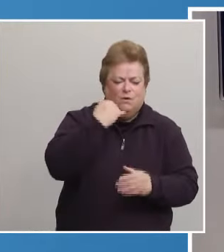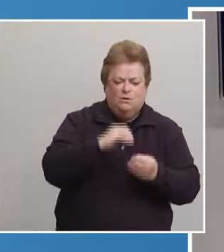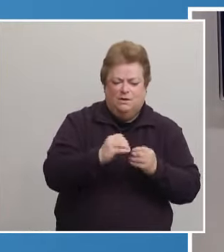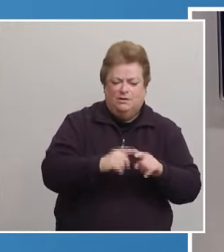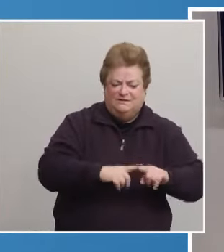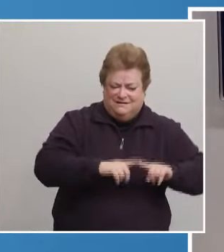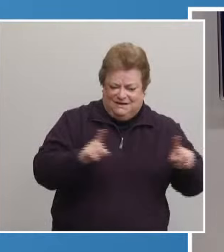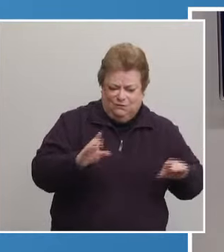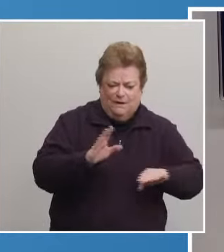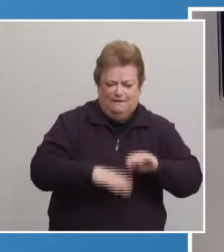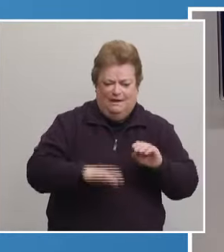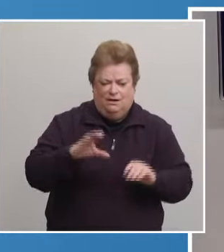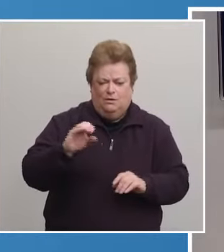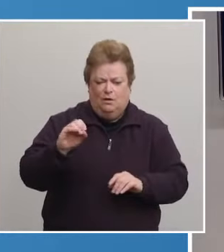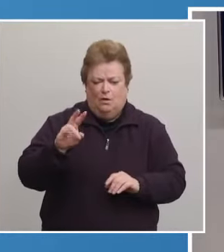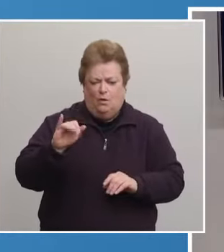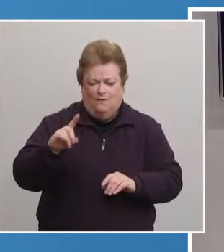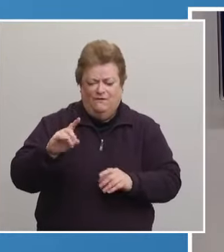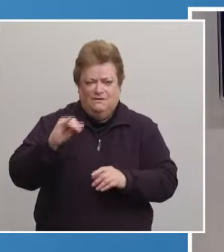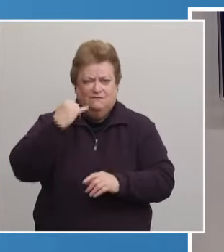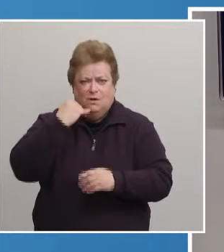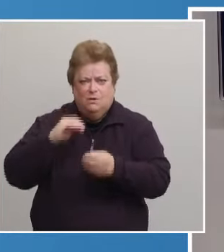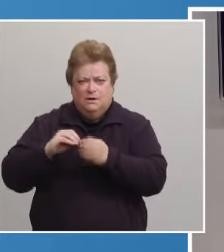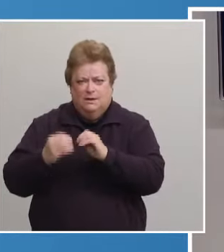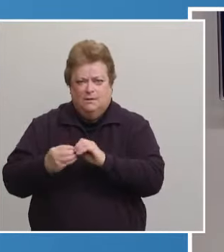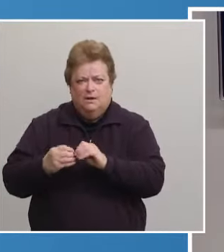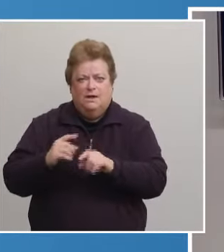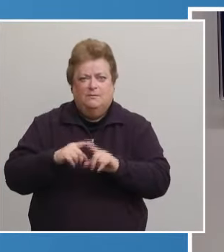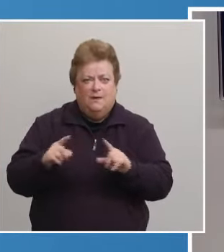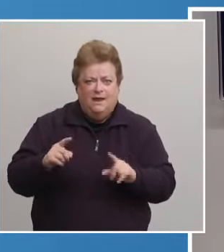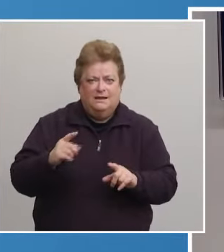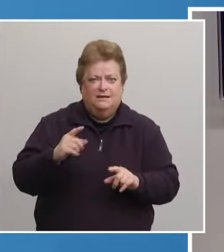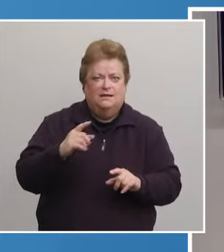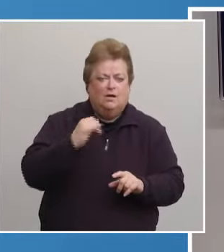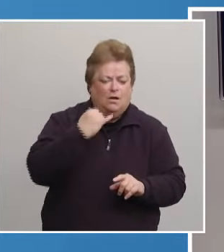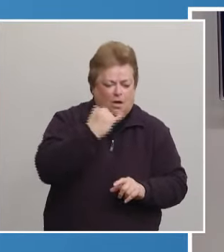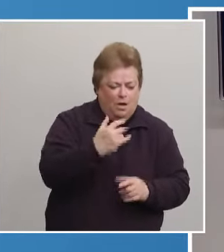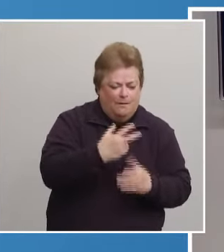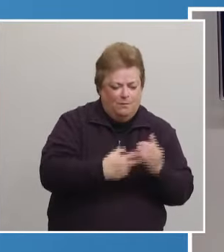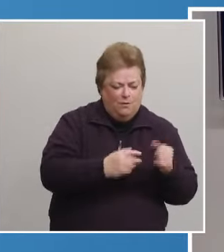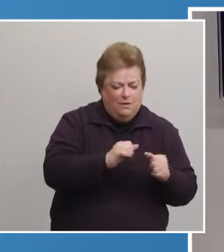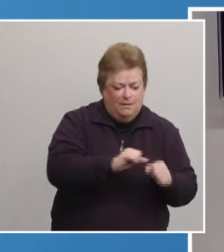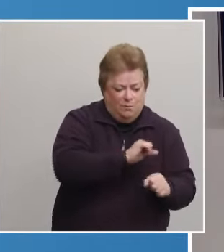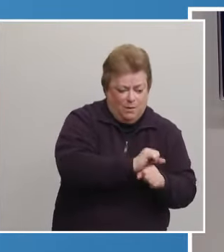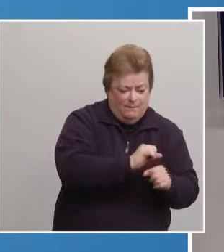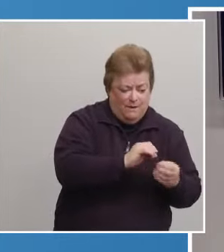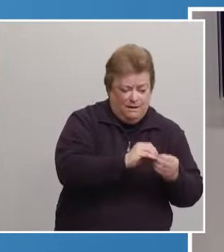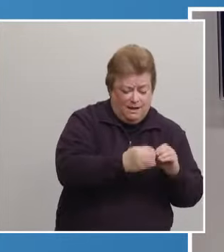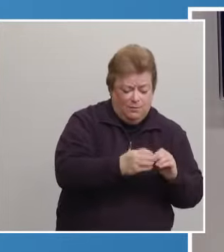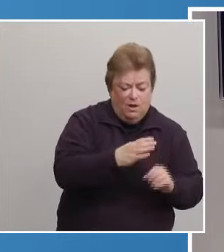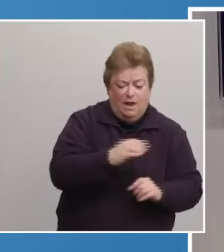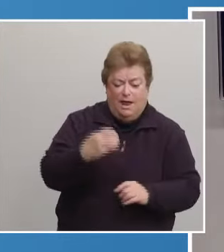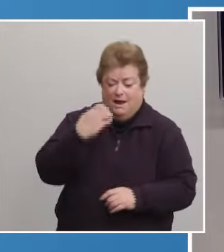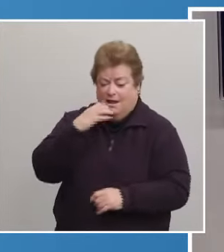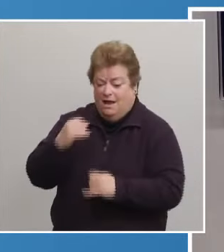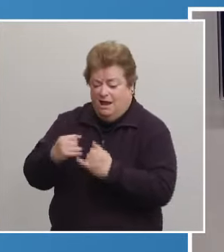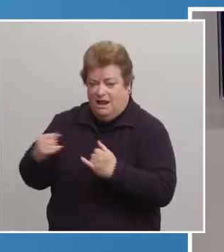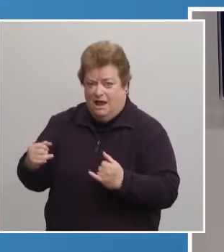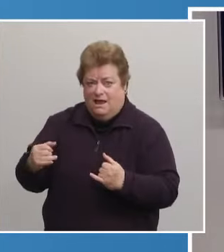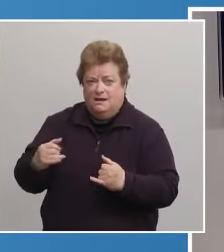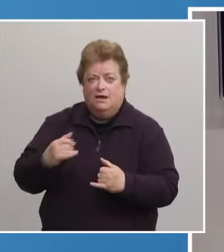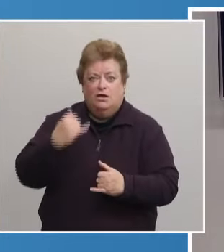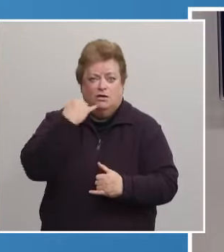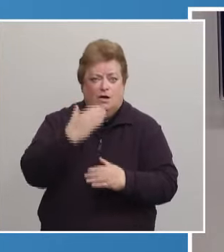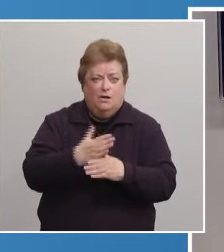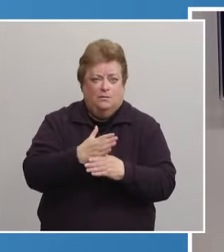but the message led to many more phone calls to both the appointment number and the hotline. Between 8 a.m. and 2